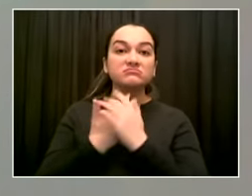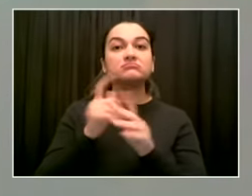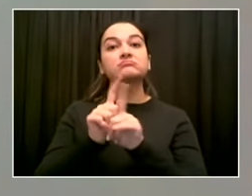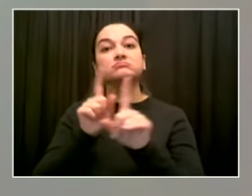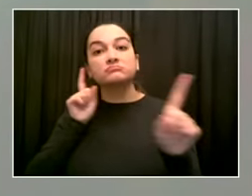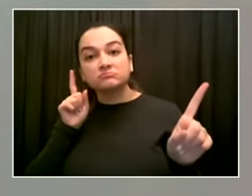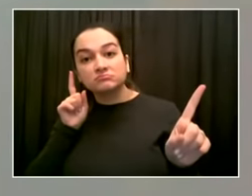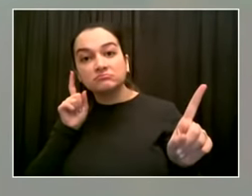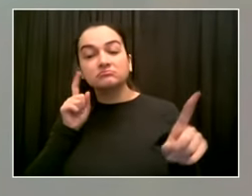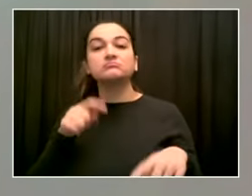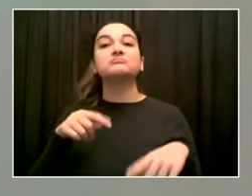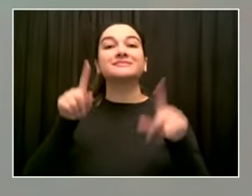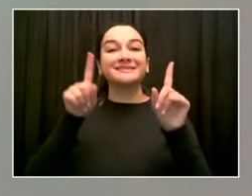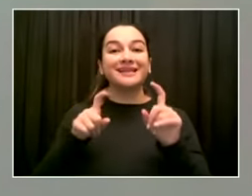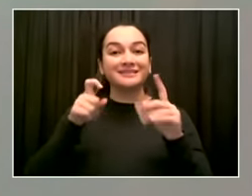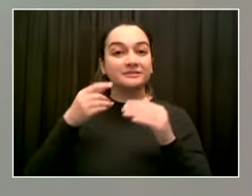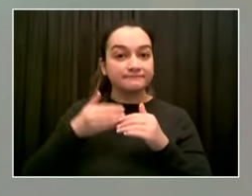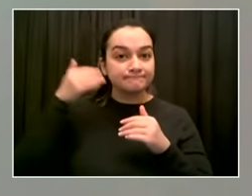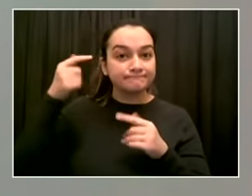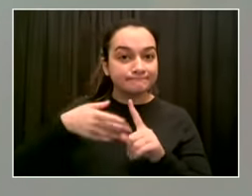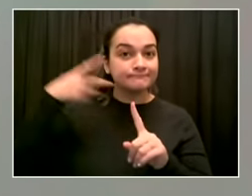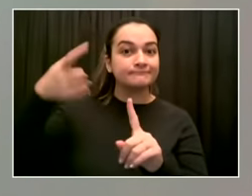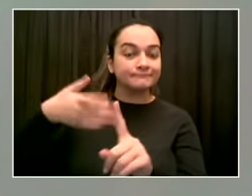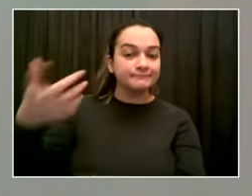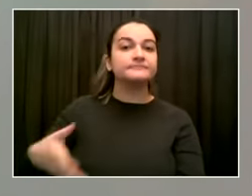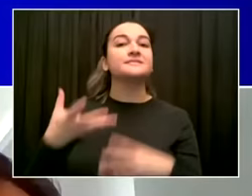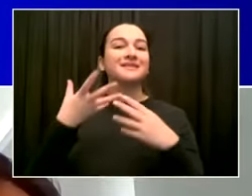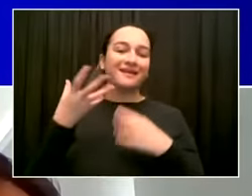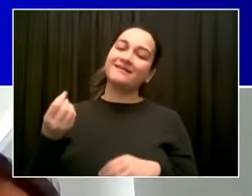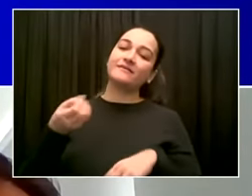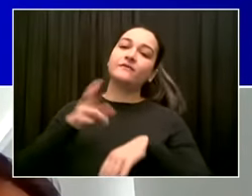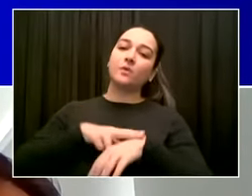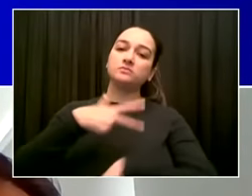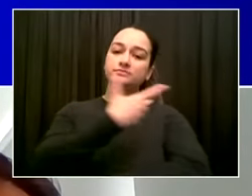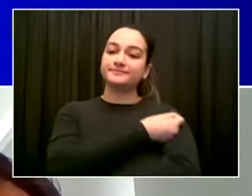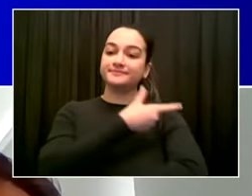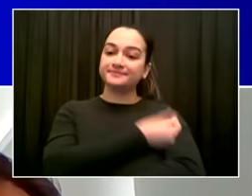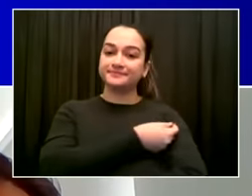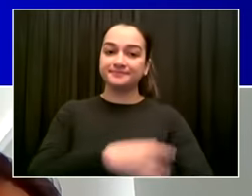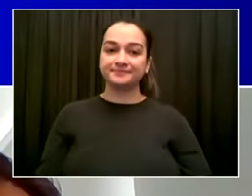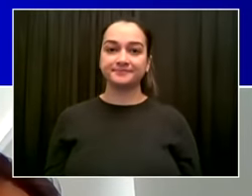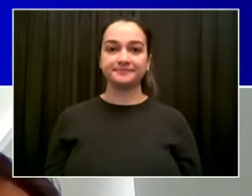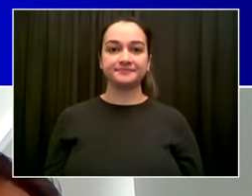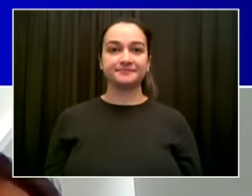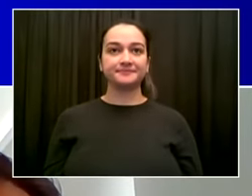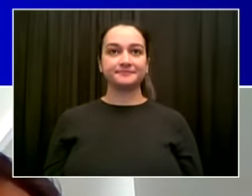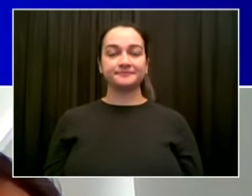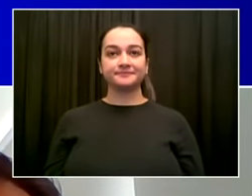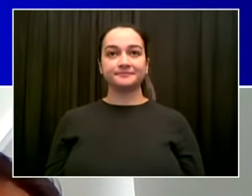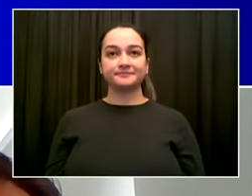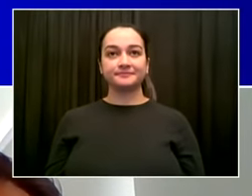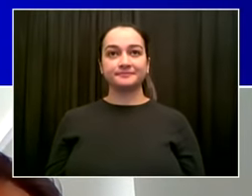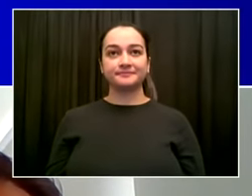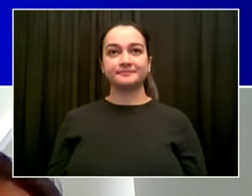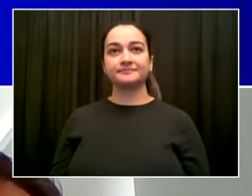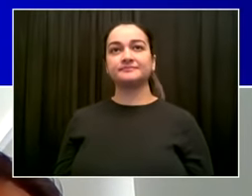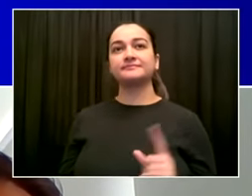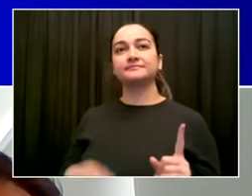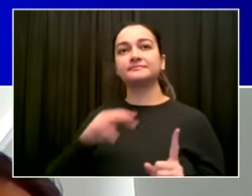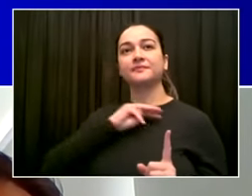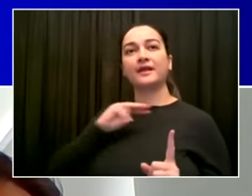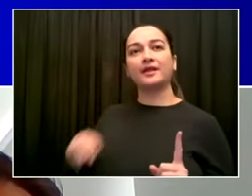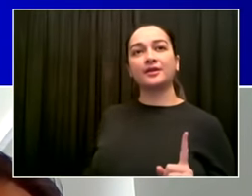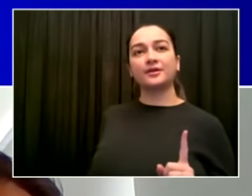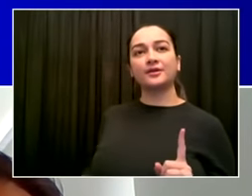But Jay, follow through that point, the concern that there's a New York variant and that it might be more present in Manhattan. We take everything seriously,